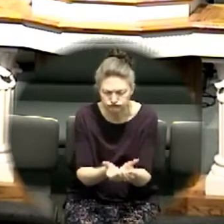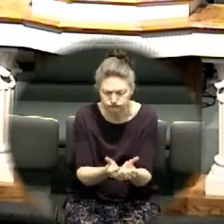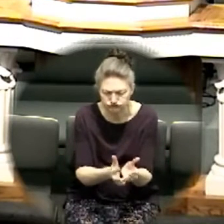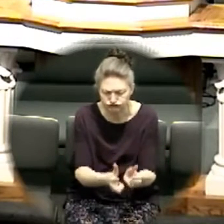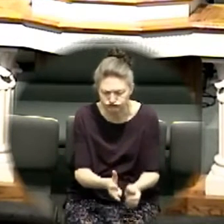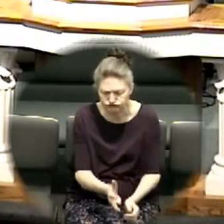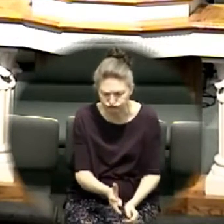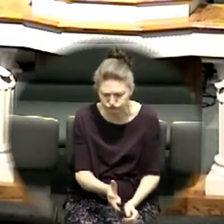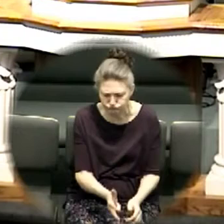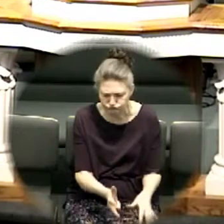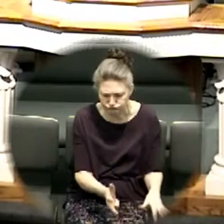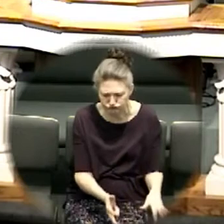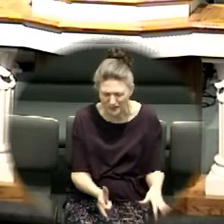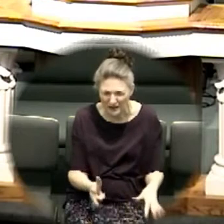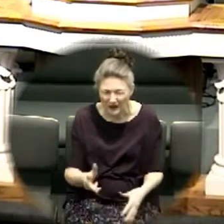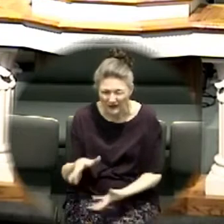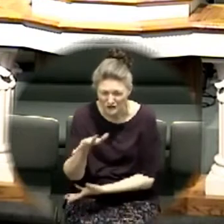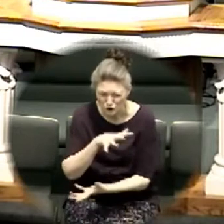storm was heavy